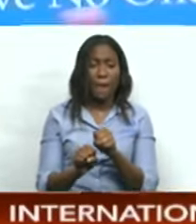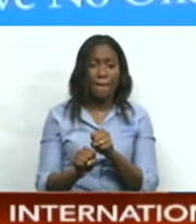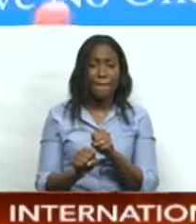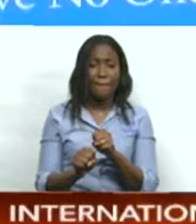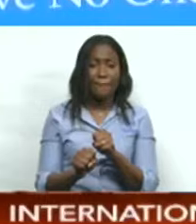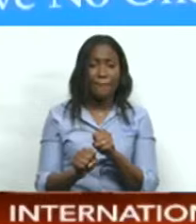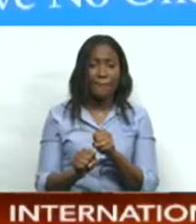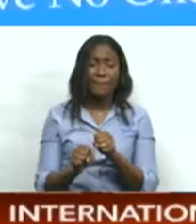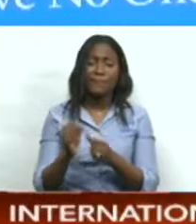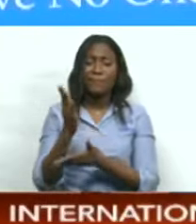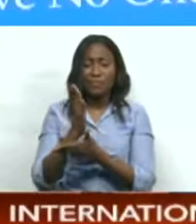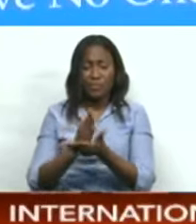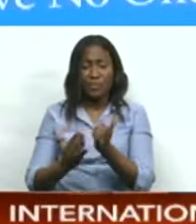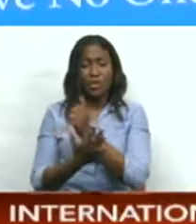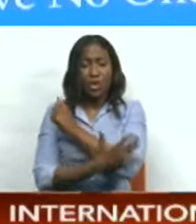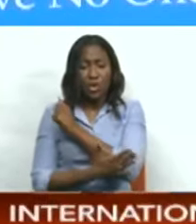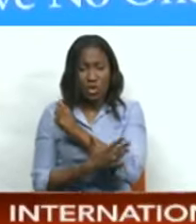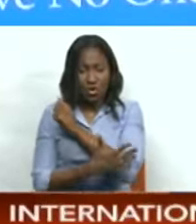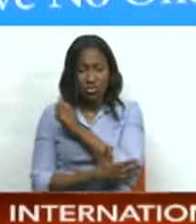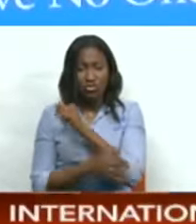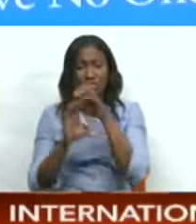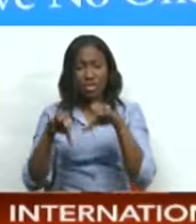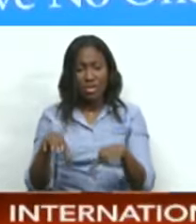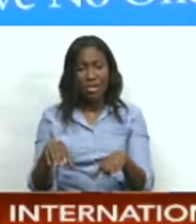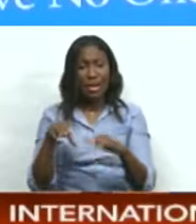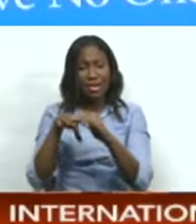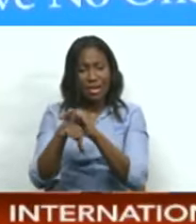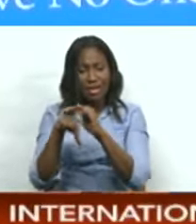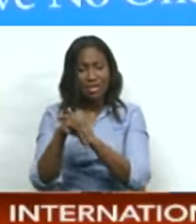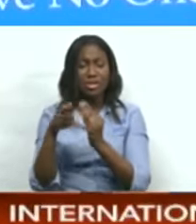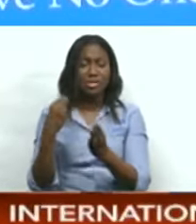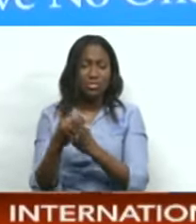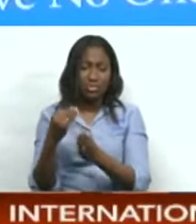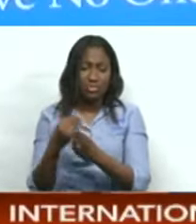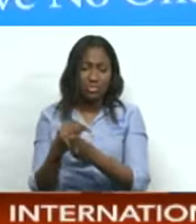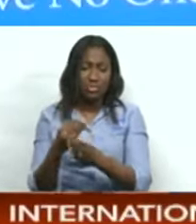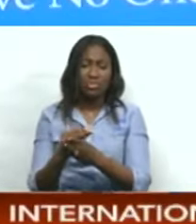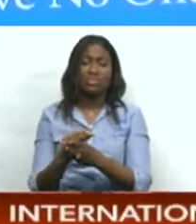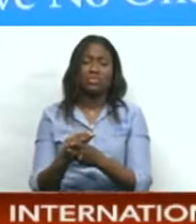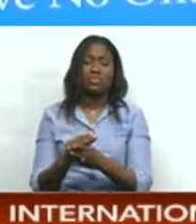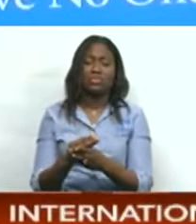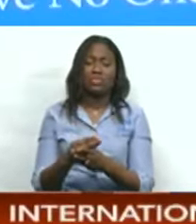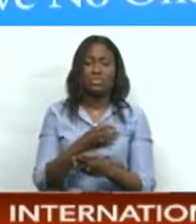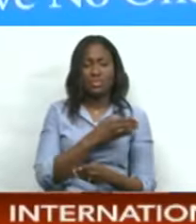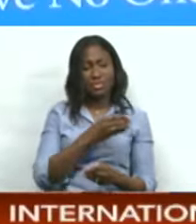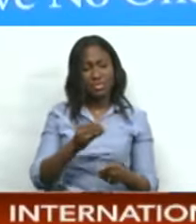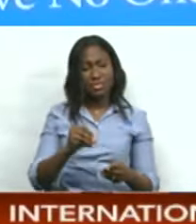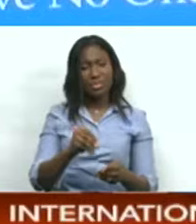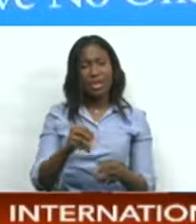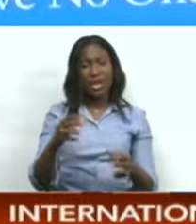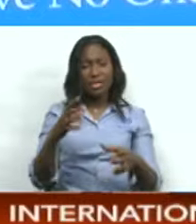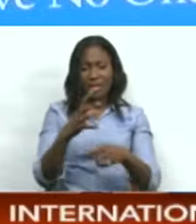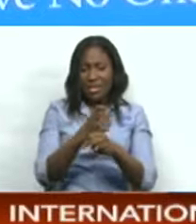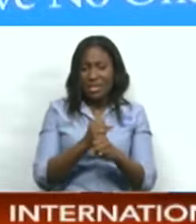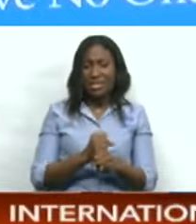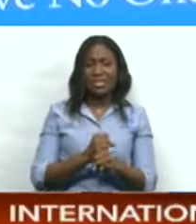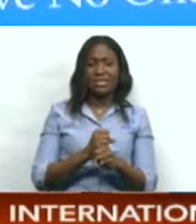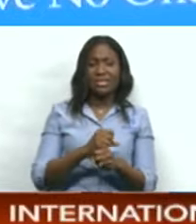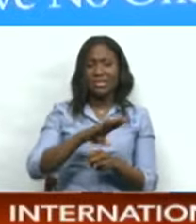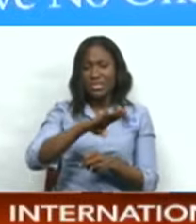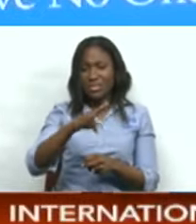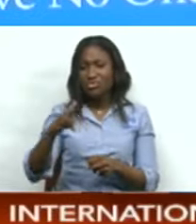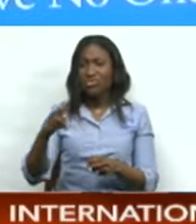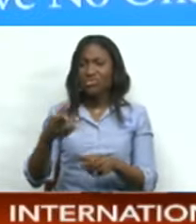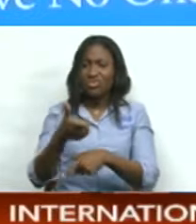whereas other countries will be able to, you know, access the concessional finance or more grant assistance from the official development assistance,